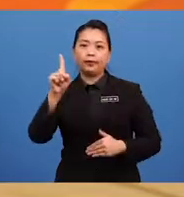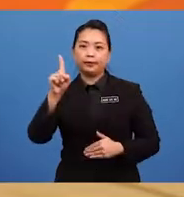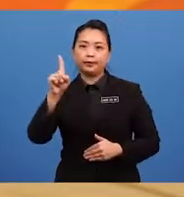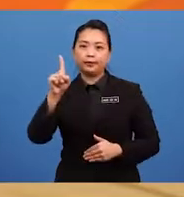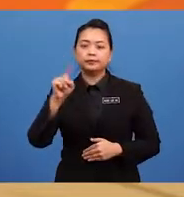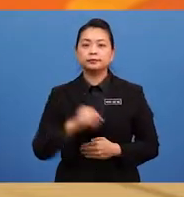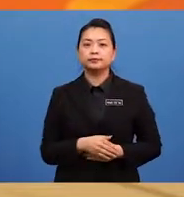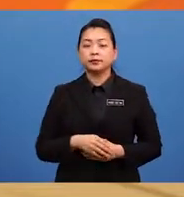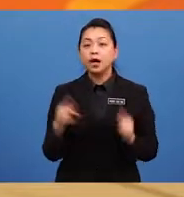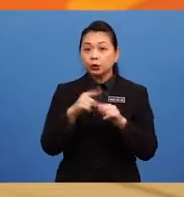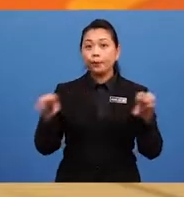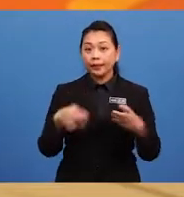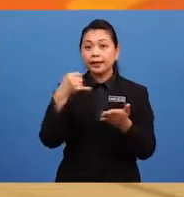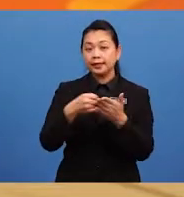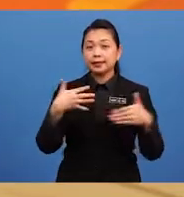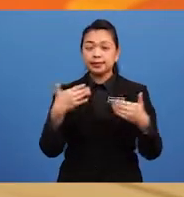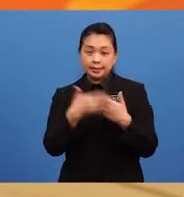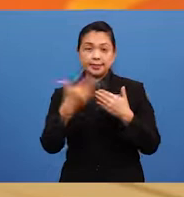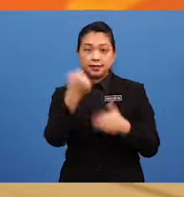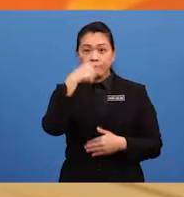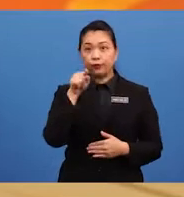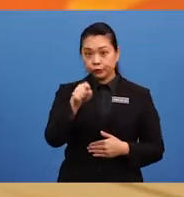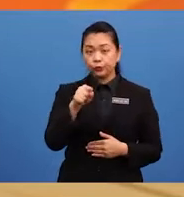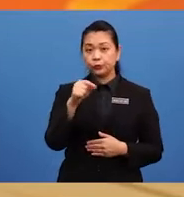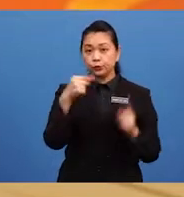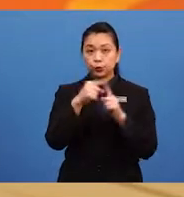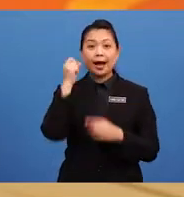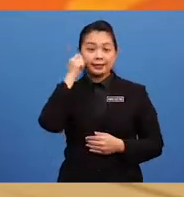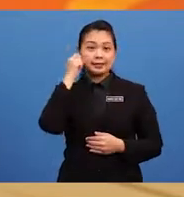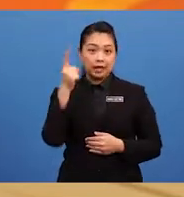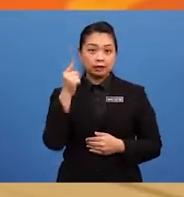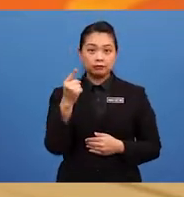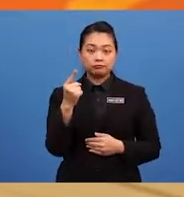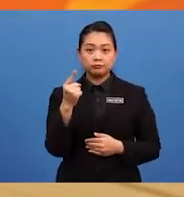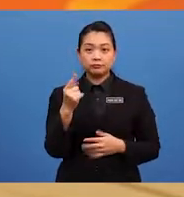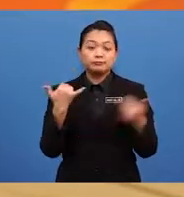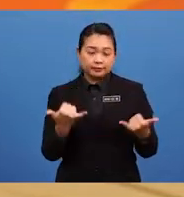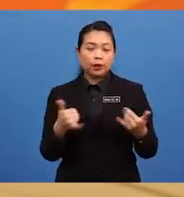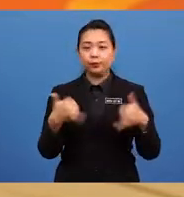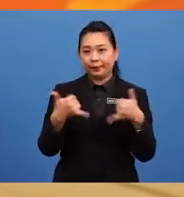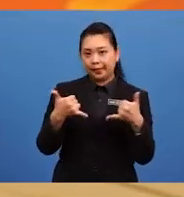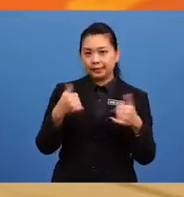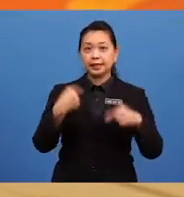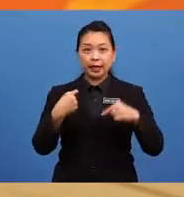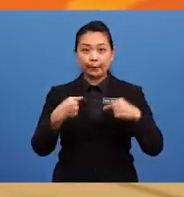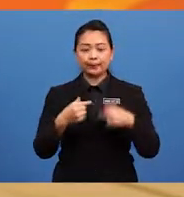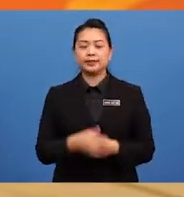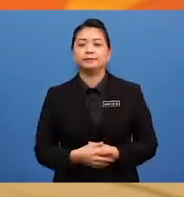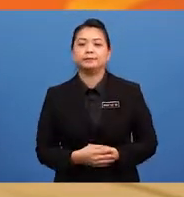To make it easier for you to understand this, why not you play this game instead?